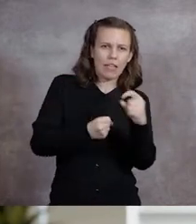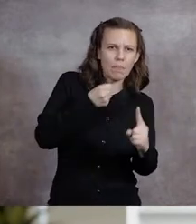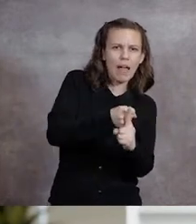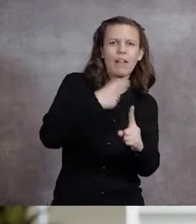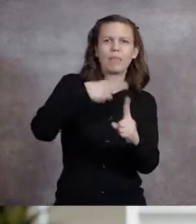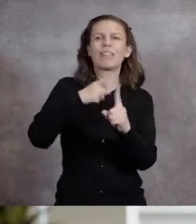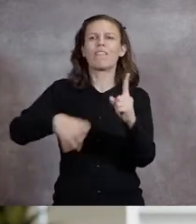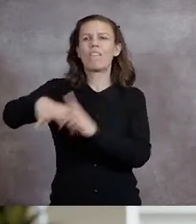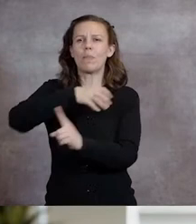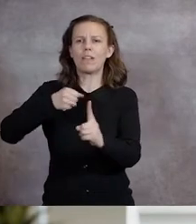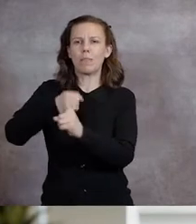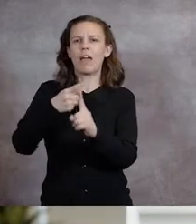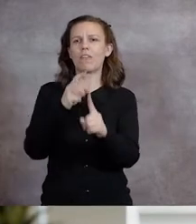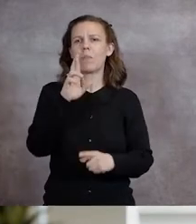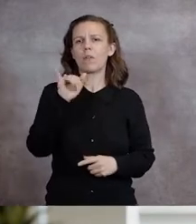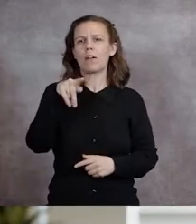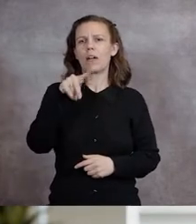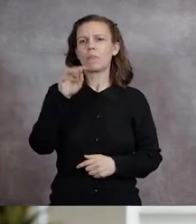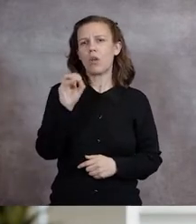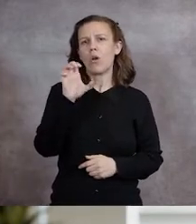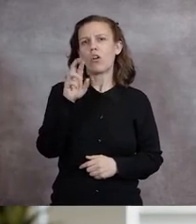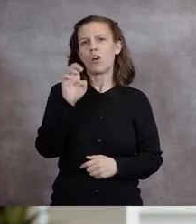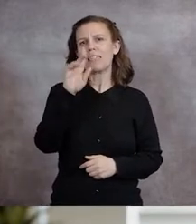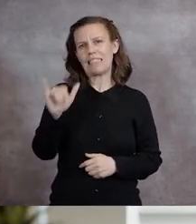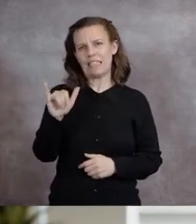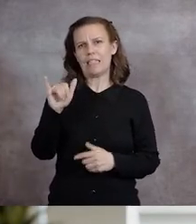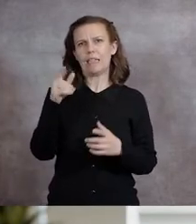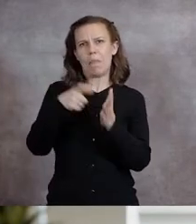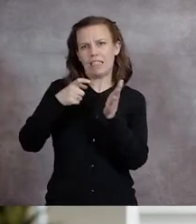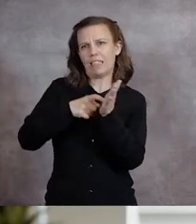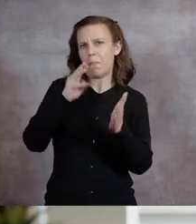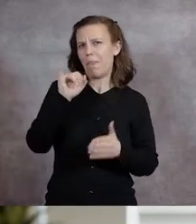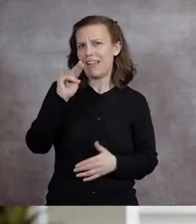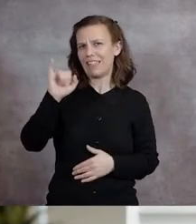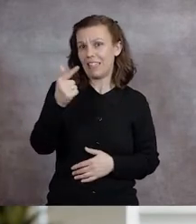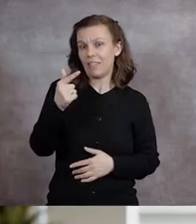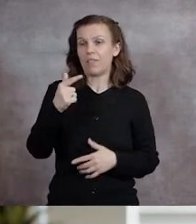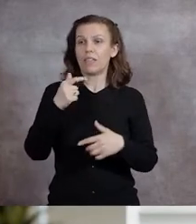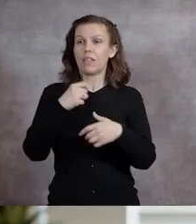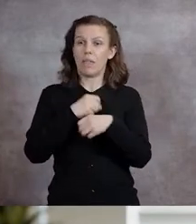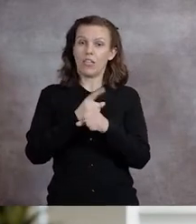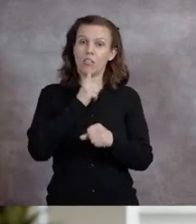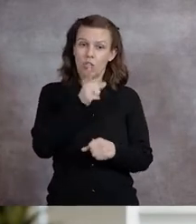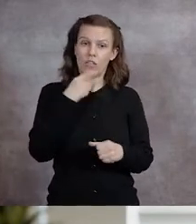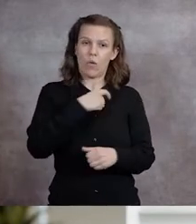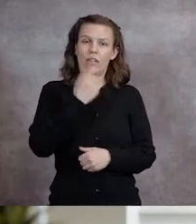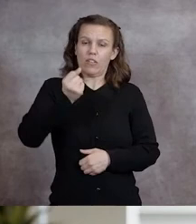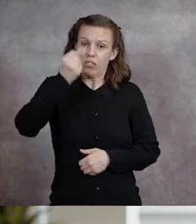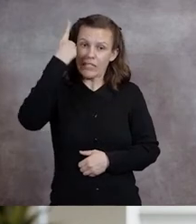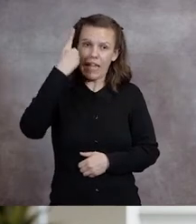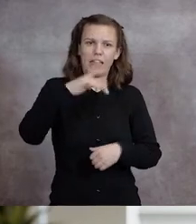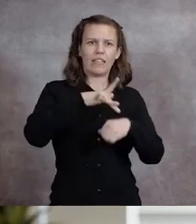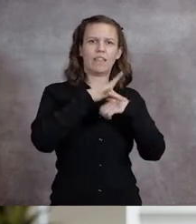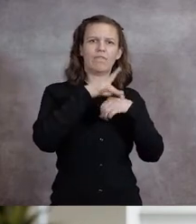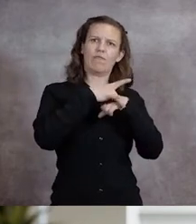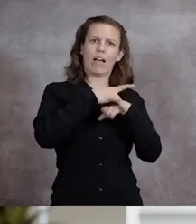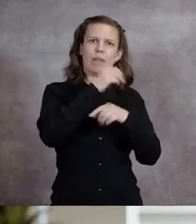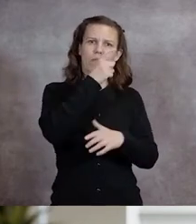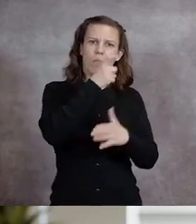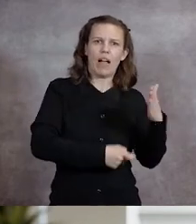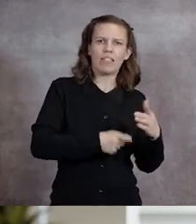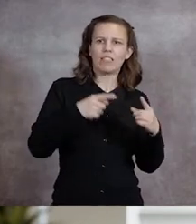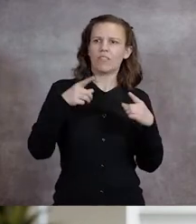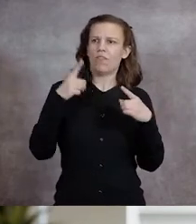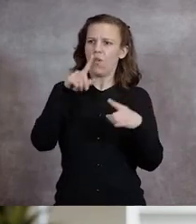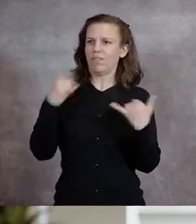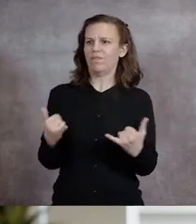impacts of cryptocurrency mining, putting a tangible environmental price on the virtual currency. Others